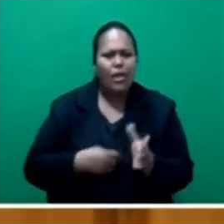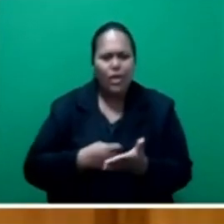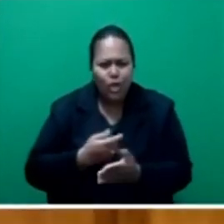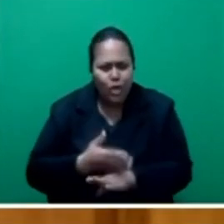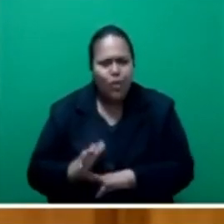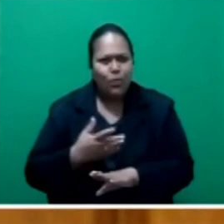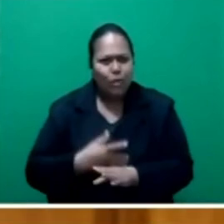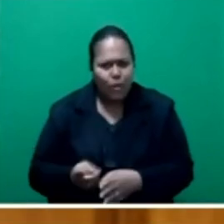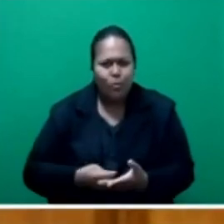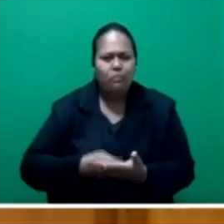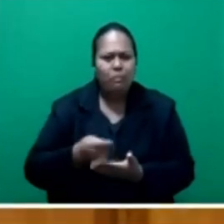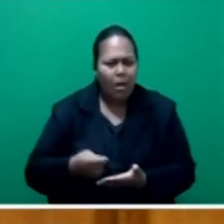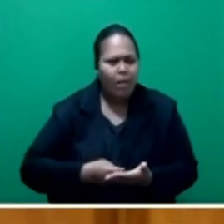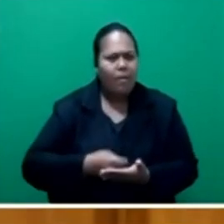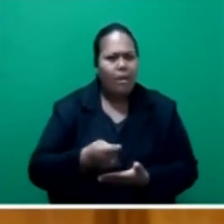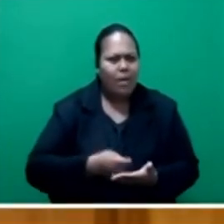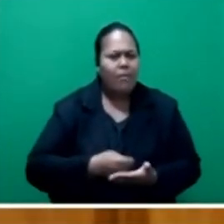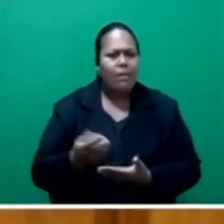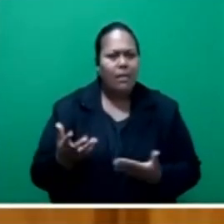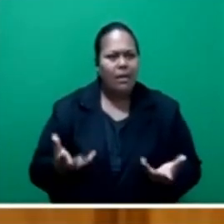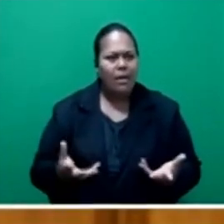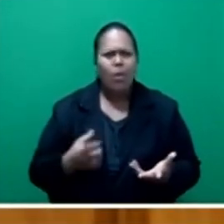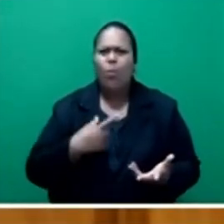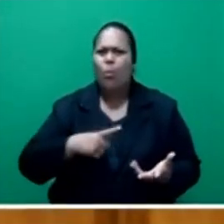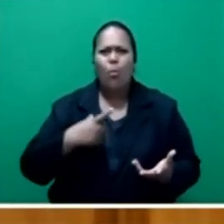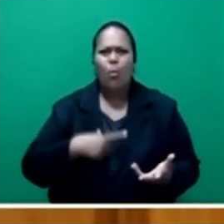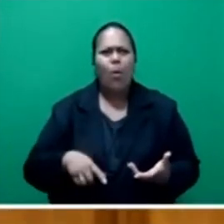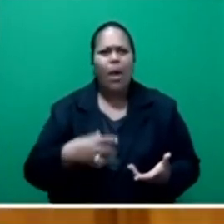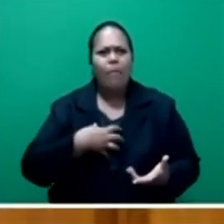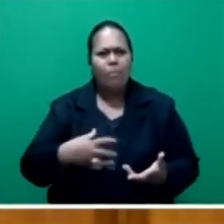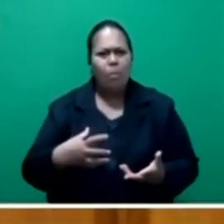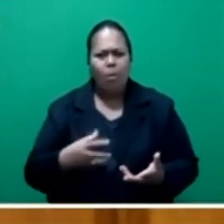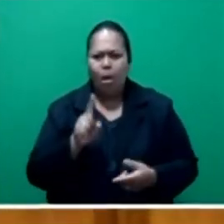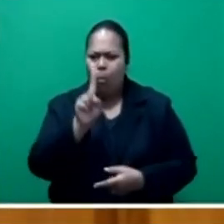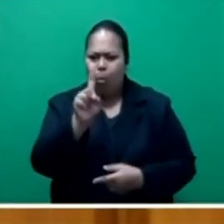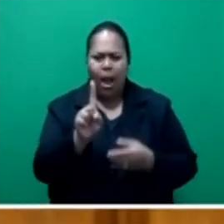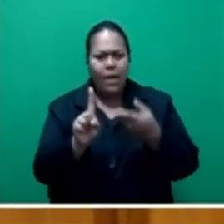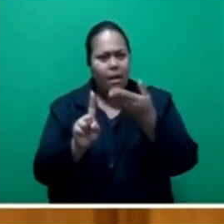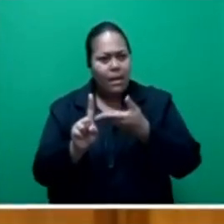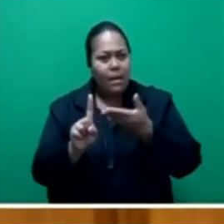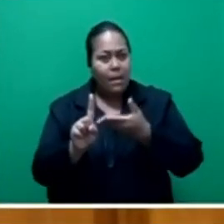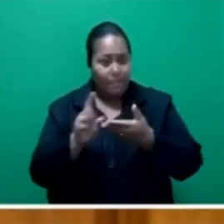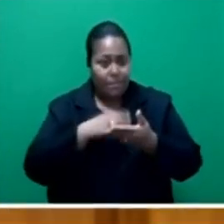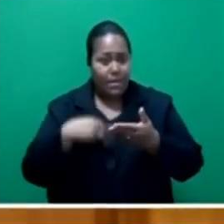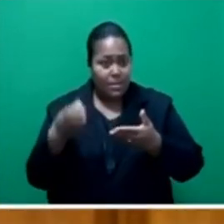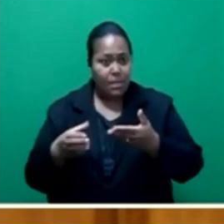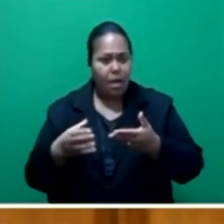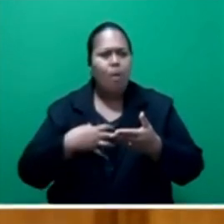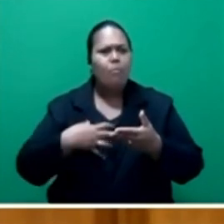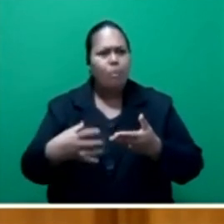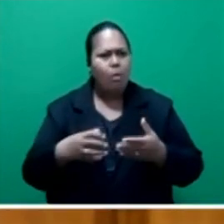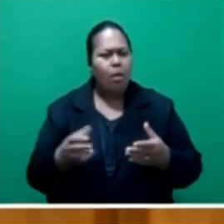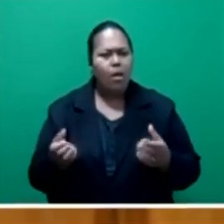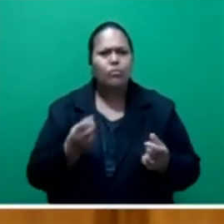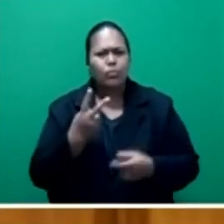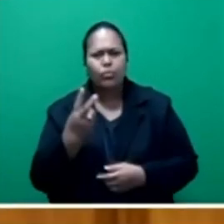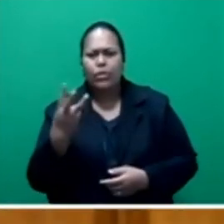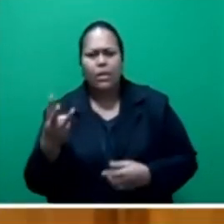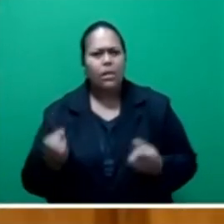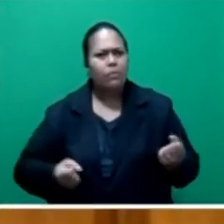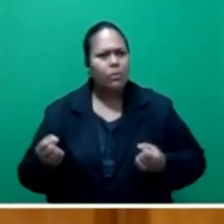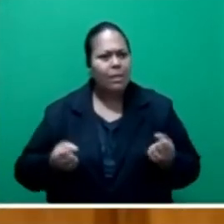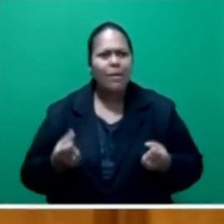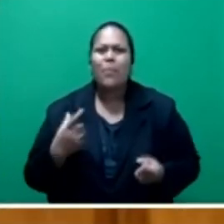Why do some government ministers have to have more than one ministerial vehicle at their beck and call? Why such vanity, honorable speaker?